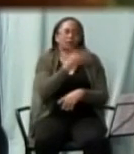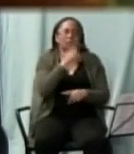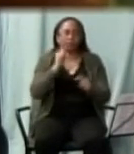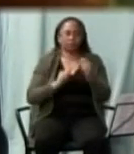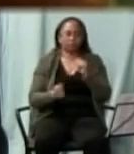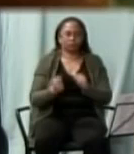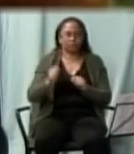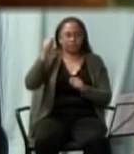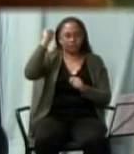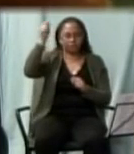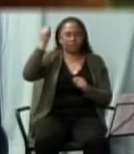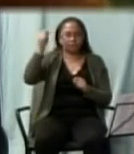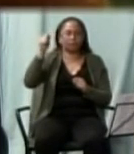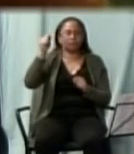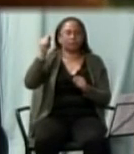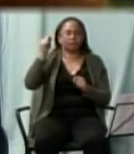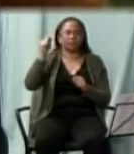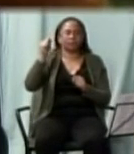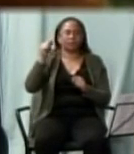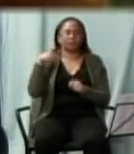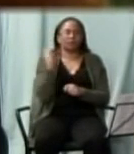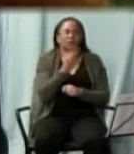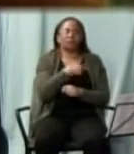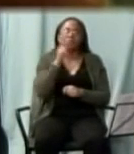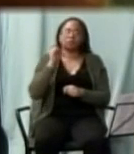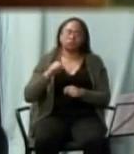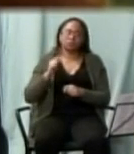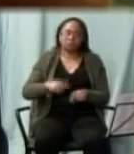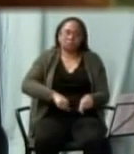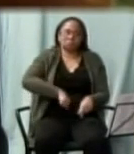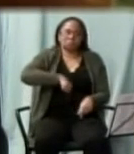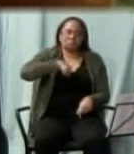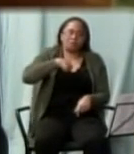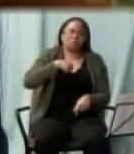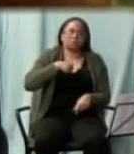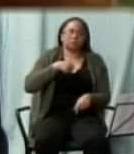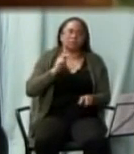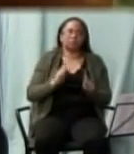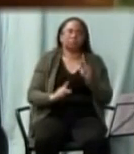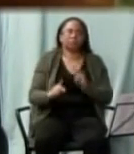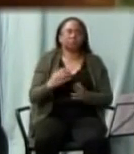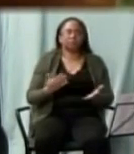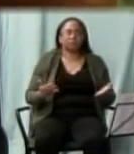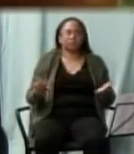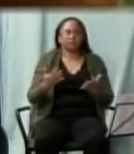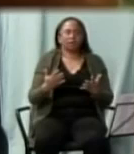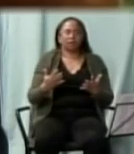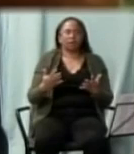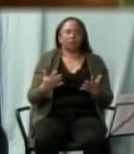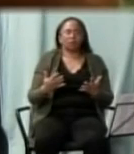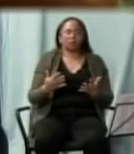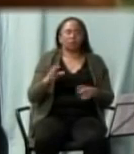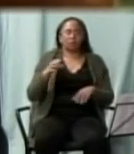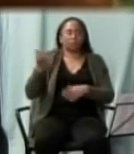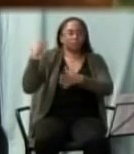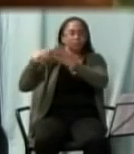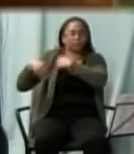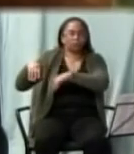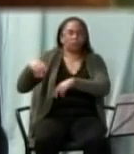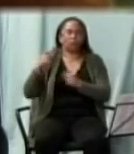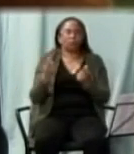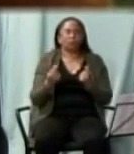let us be proud of our country men who have done all wonderful things